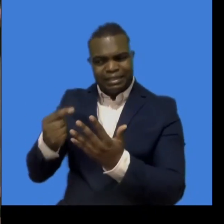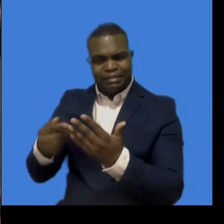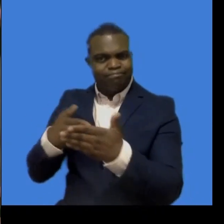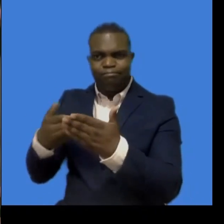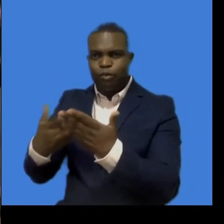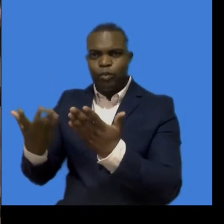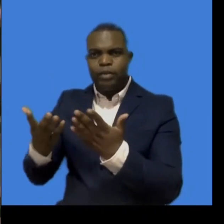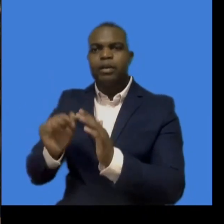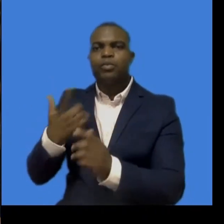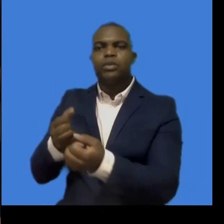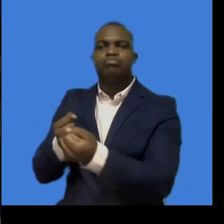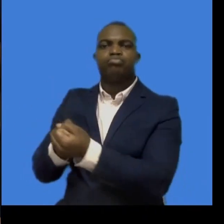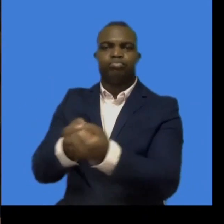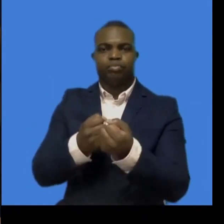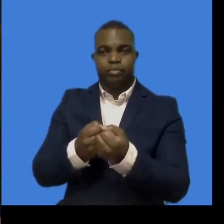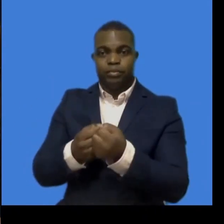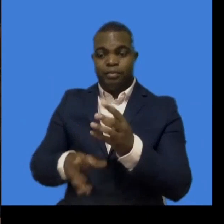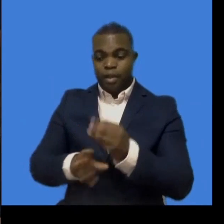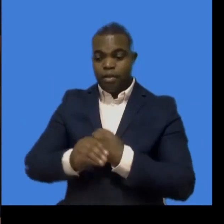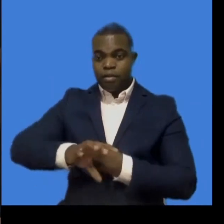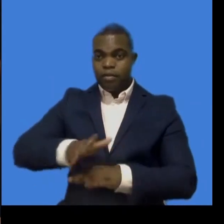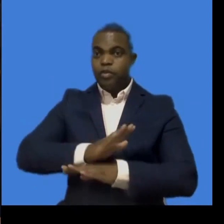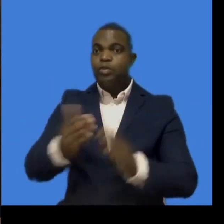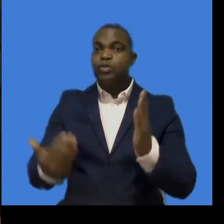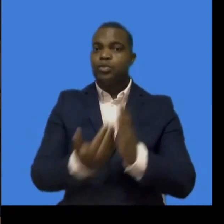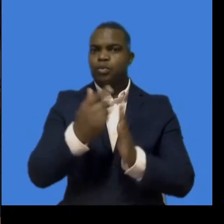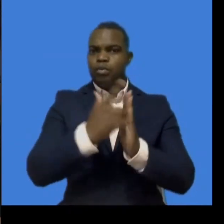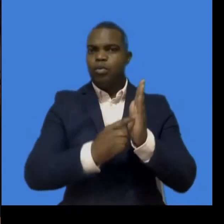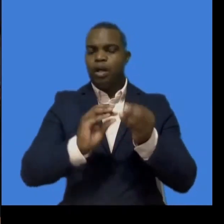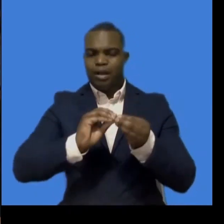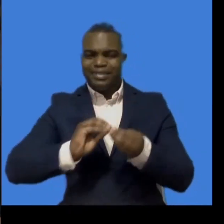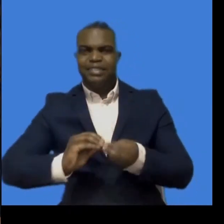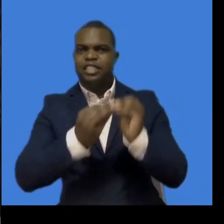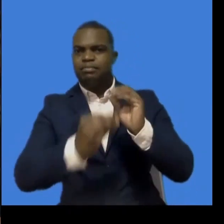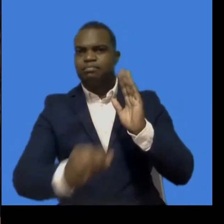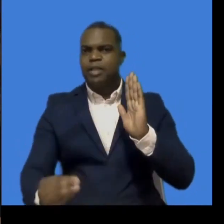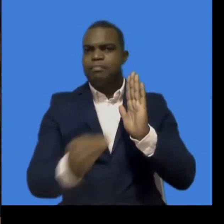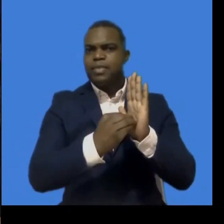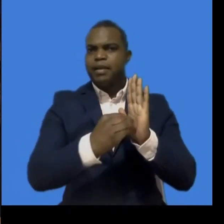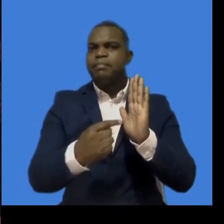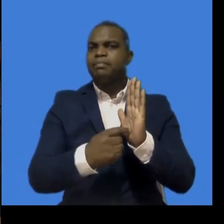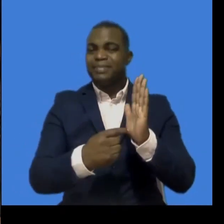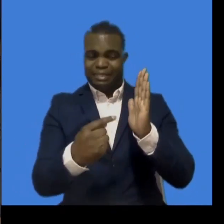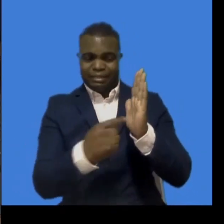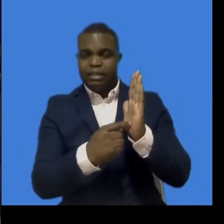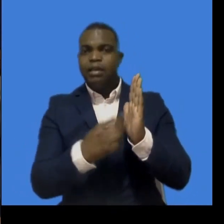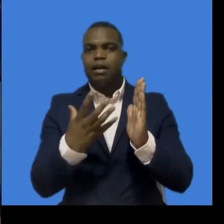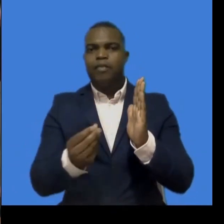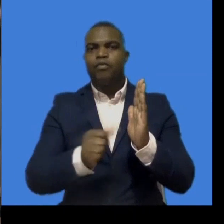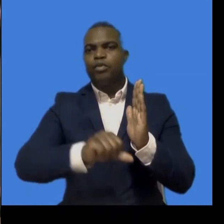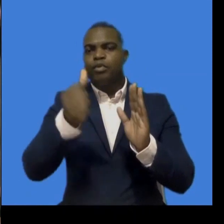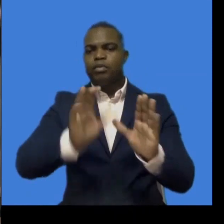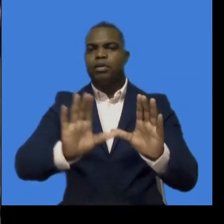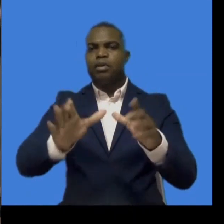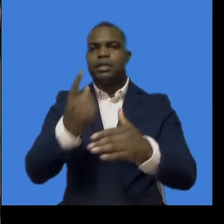in accordance with the CRPD. The rights enshrined in the Convention are protected